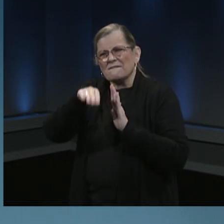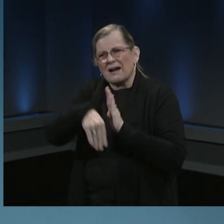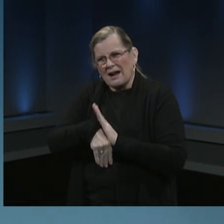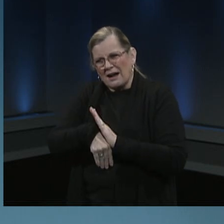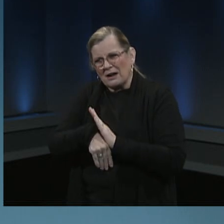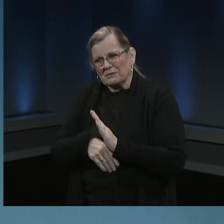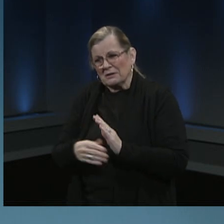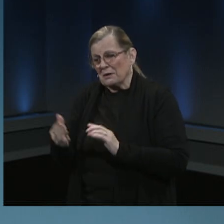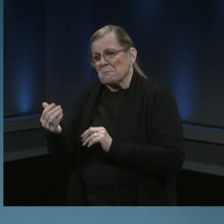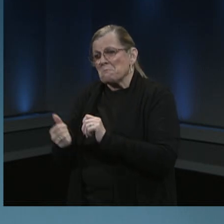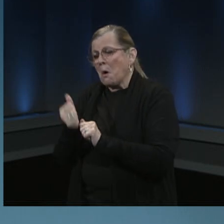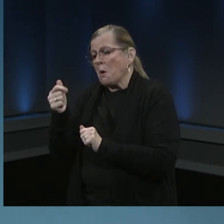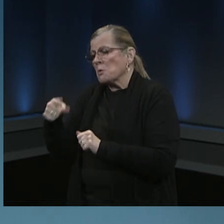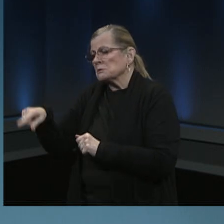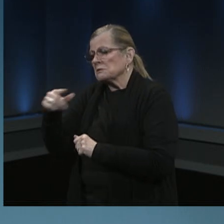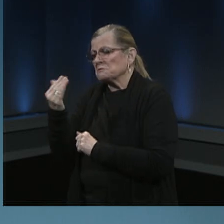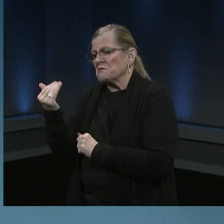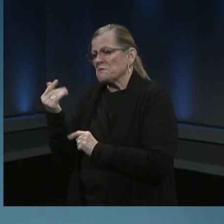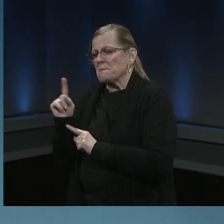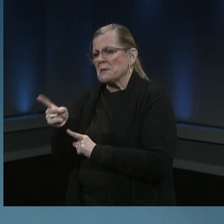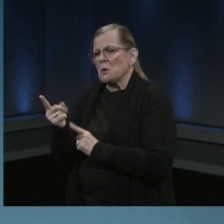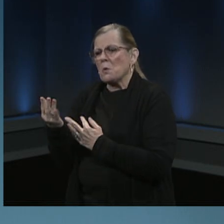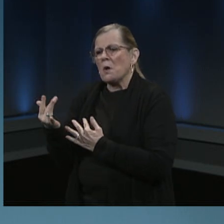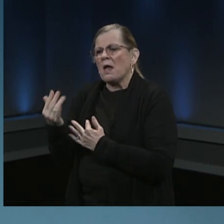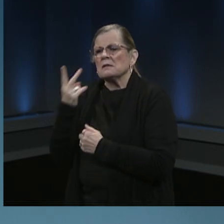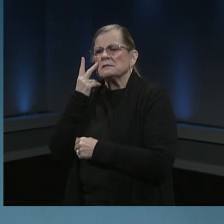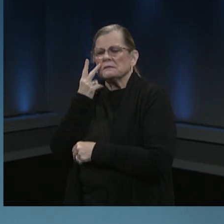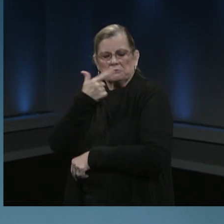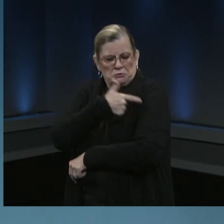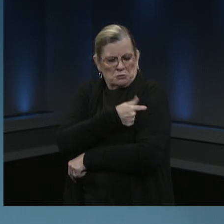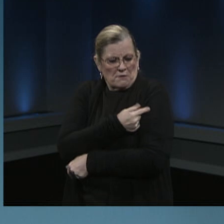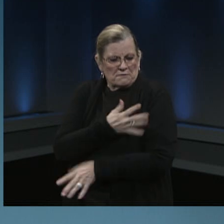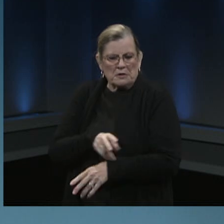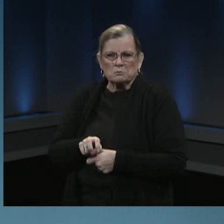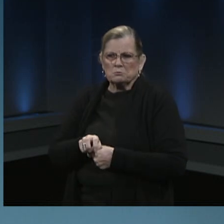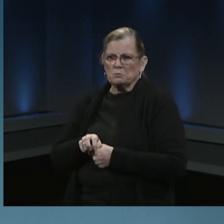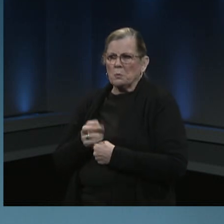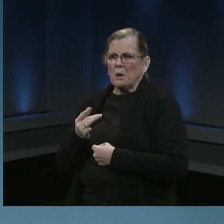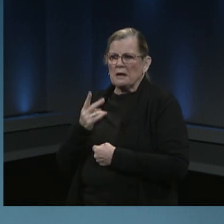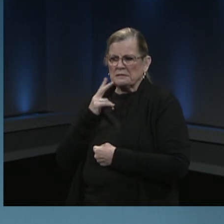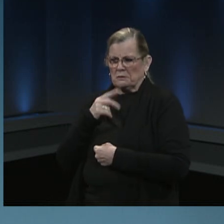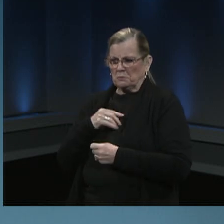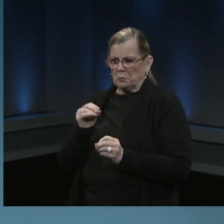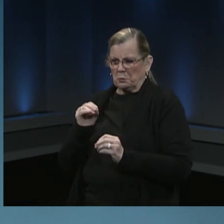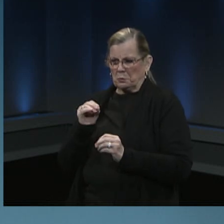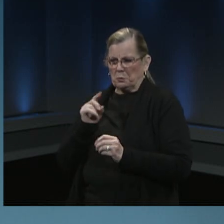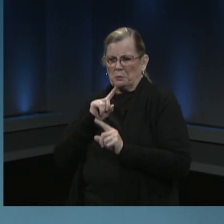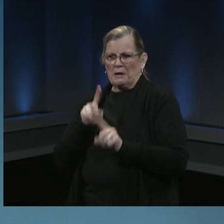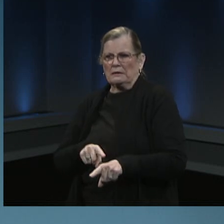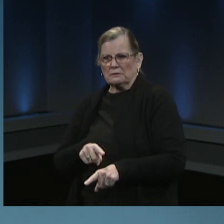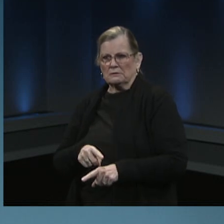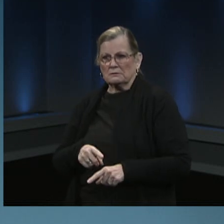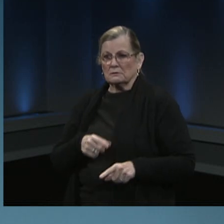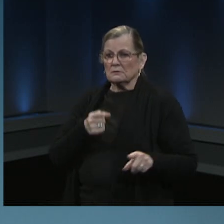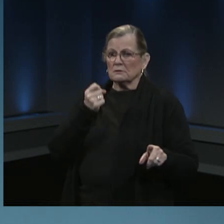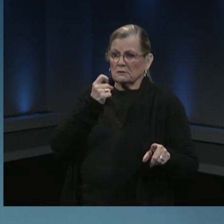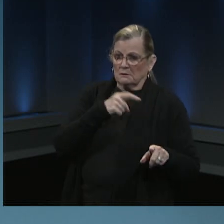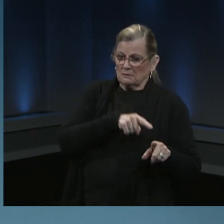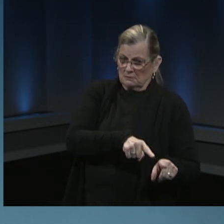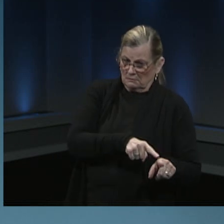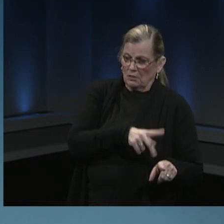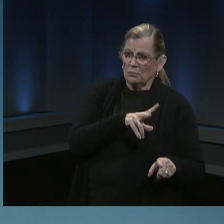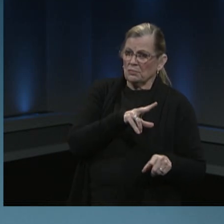are safe. In addition, where the vaccine is administered, the medical staff will have epinephrine available